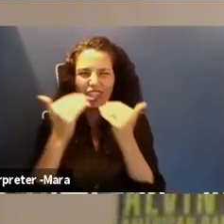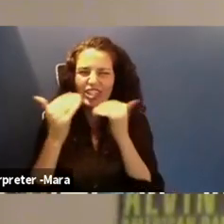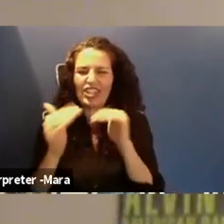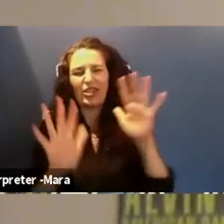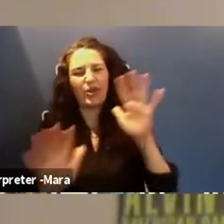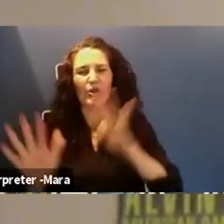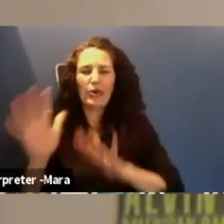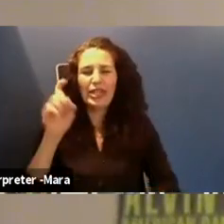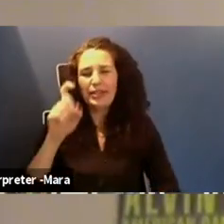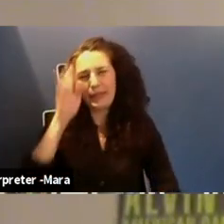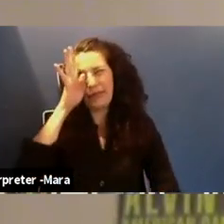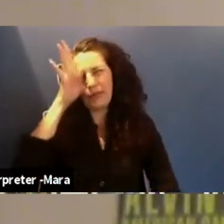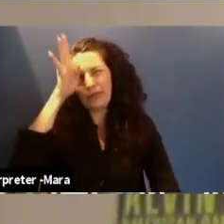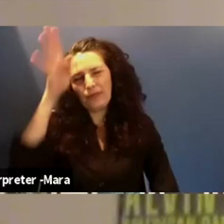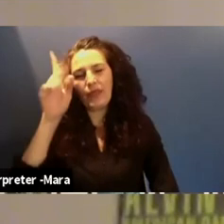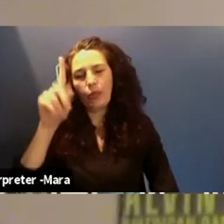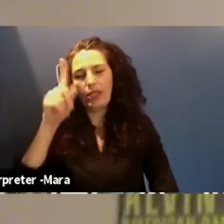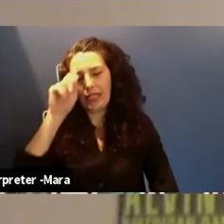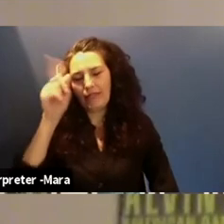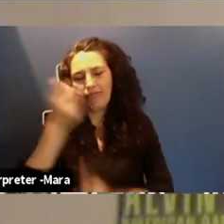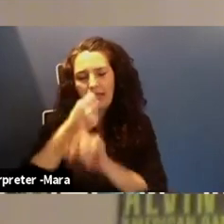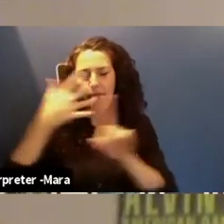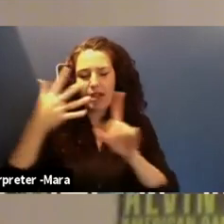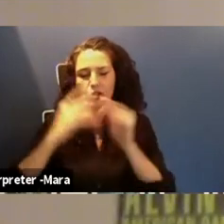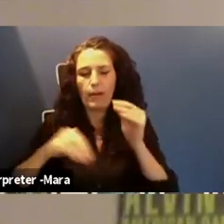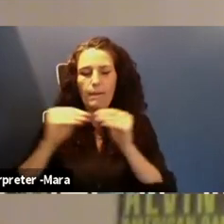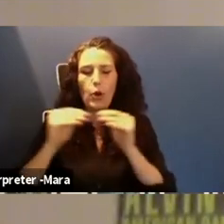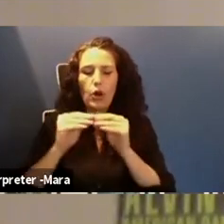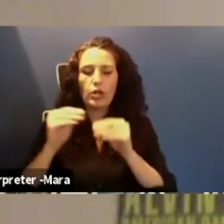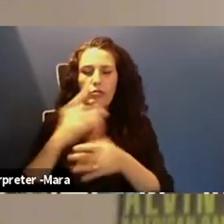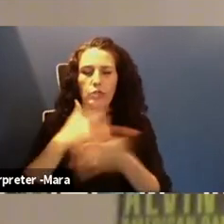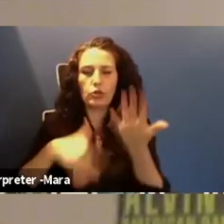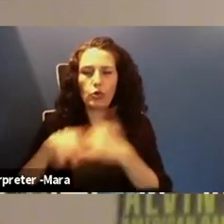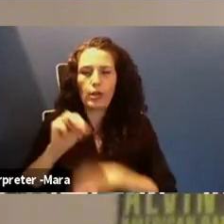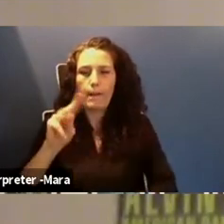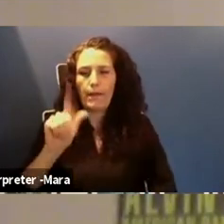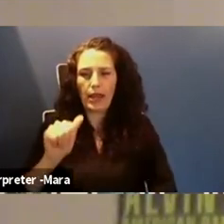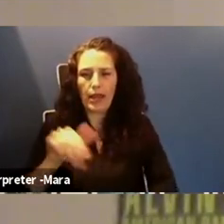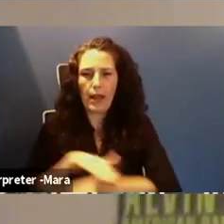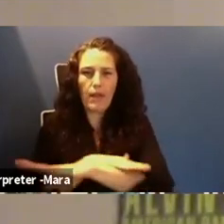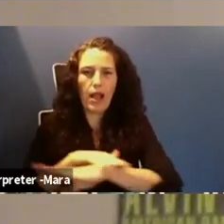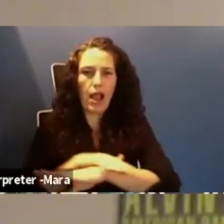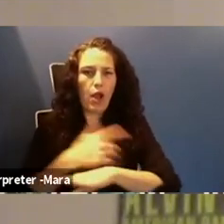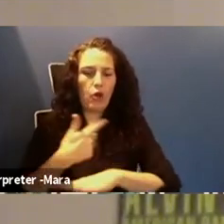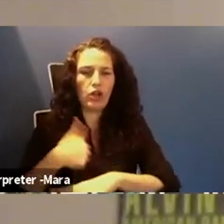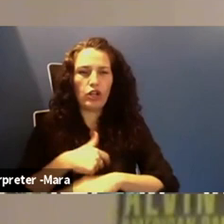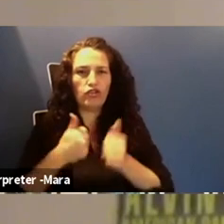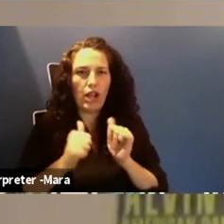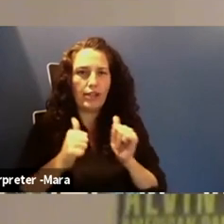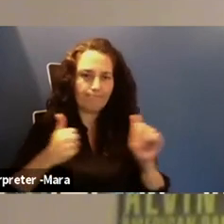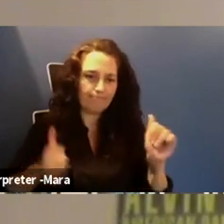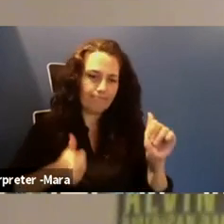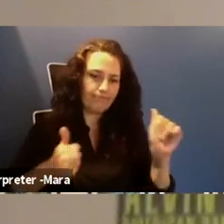innovation, uh, a lot of expansion to new social media platforms. Um, and we're, we're trying to keep up with the demand for